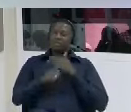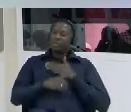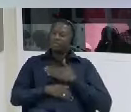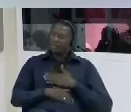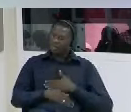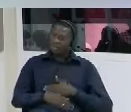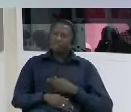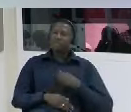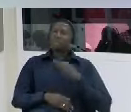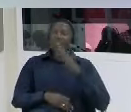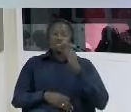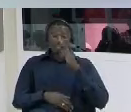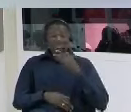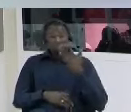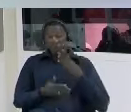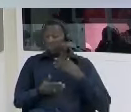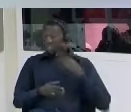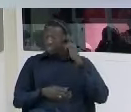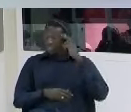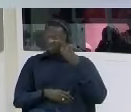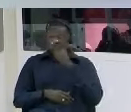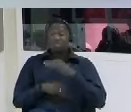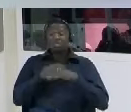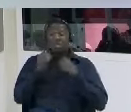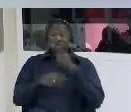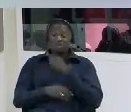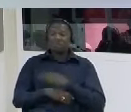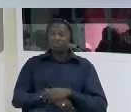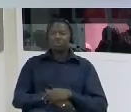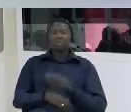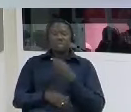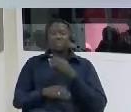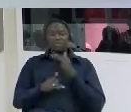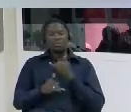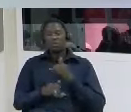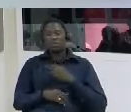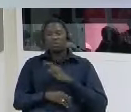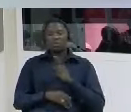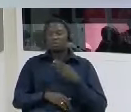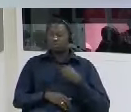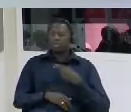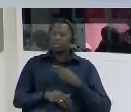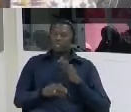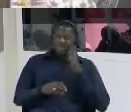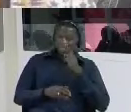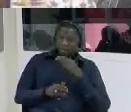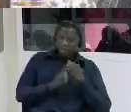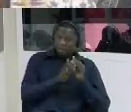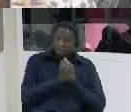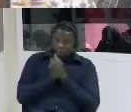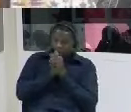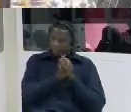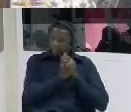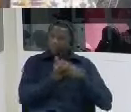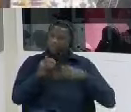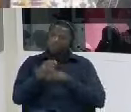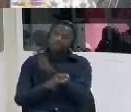but she said no i managed to escape i went through c4 area or customers senegal then i took a flight